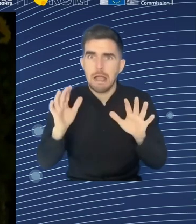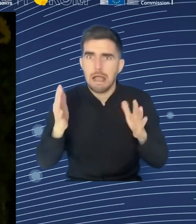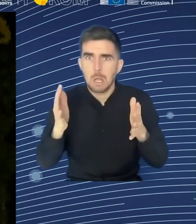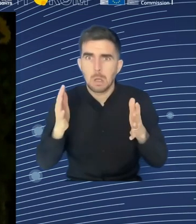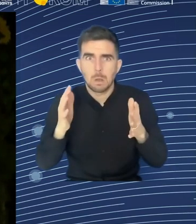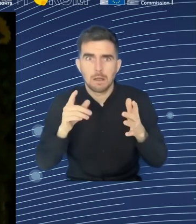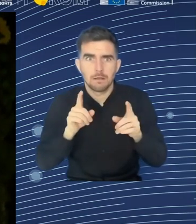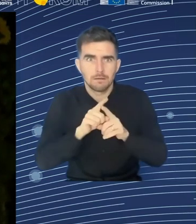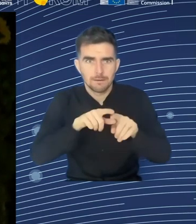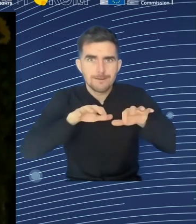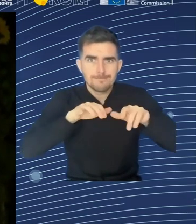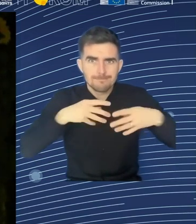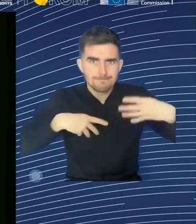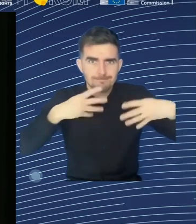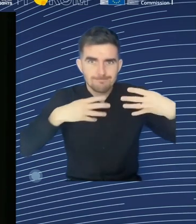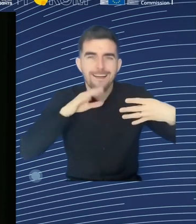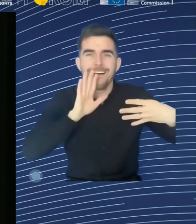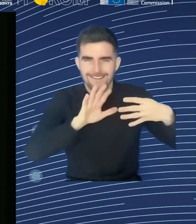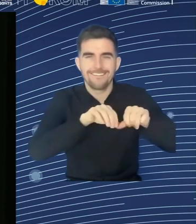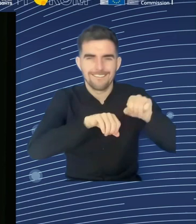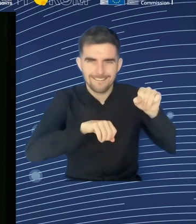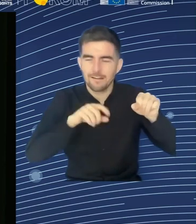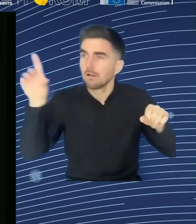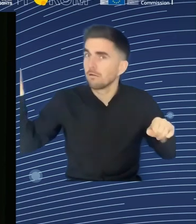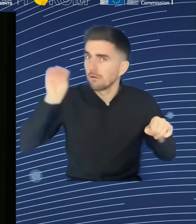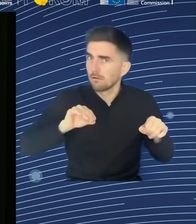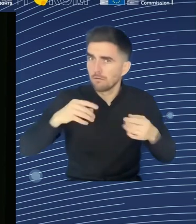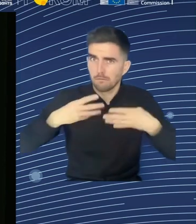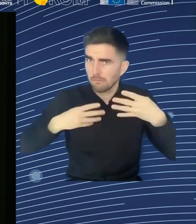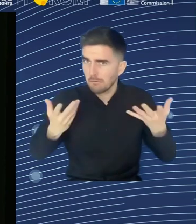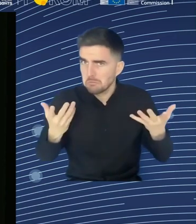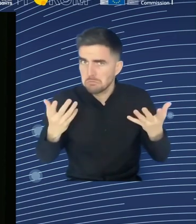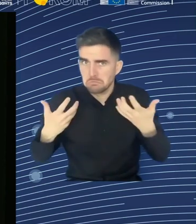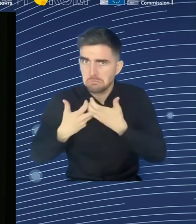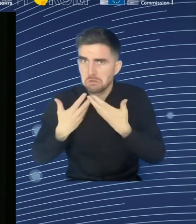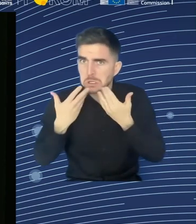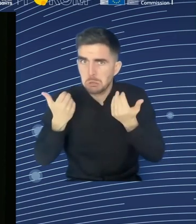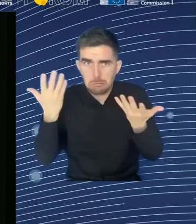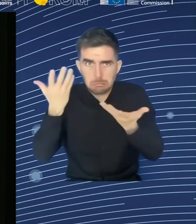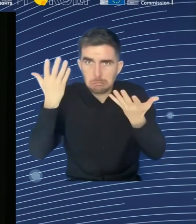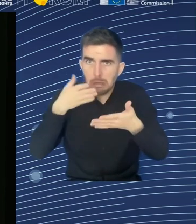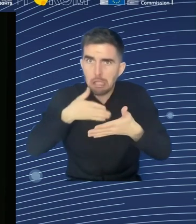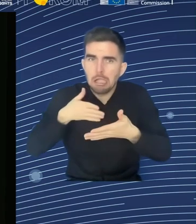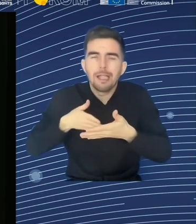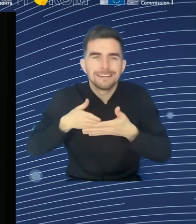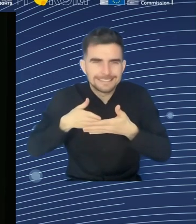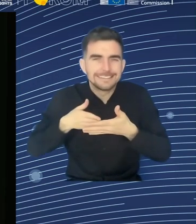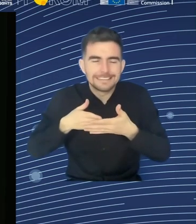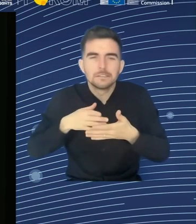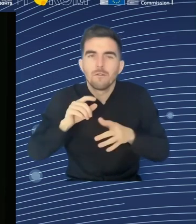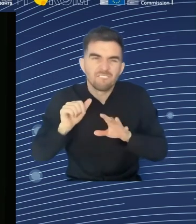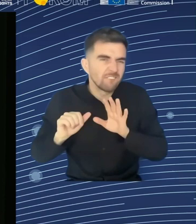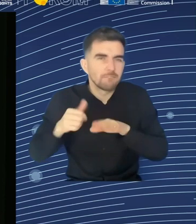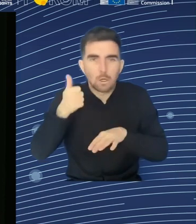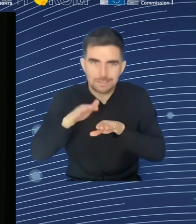country qualifications, but we need to go further because in order to have a good approach to recognition we need